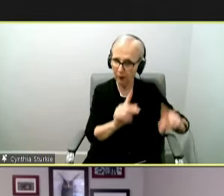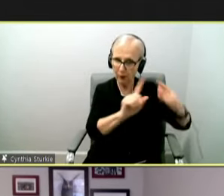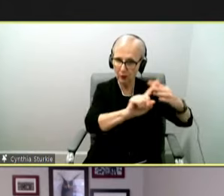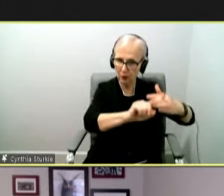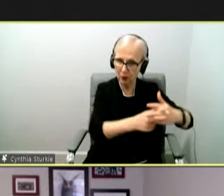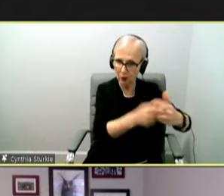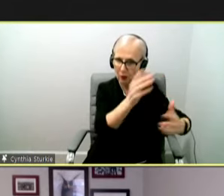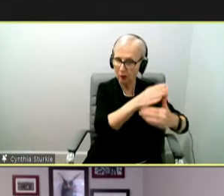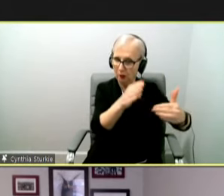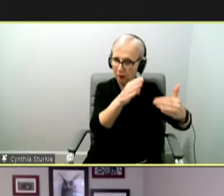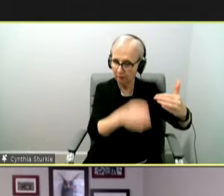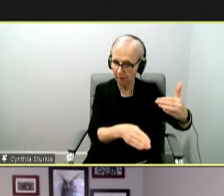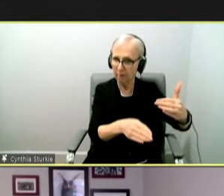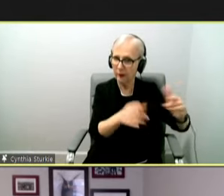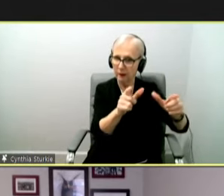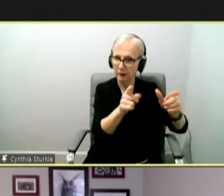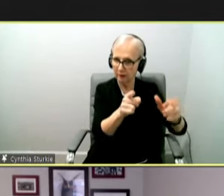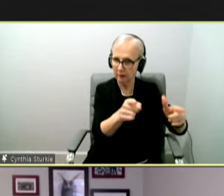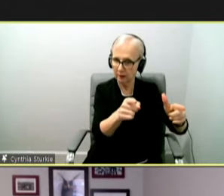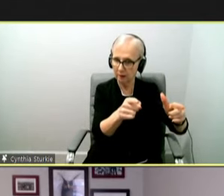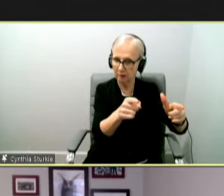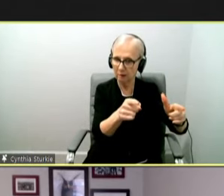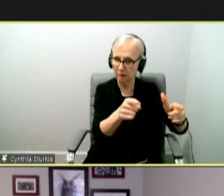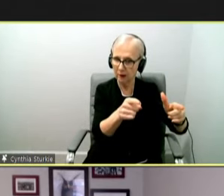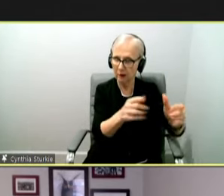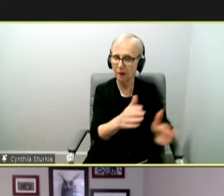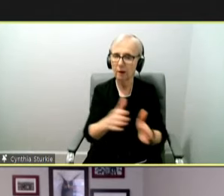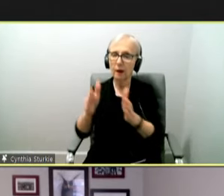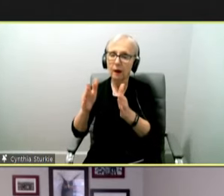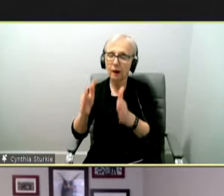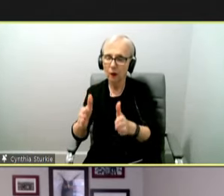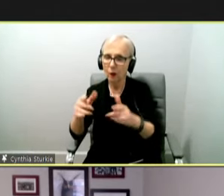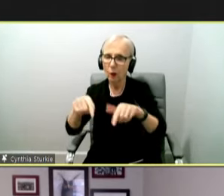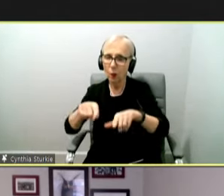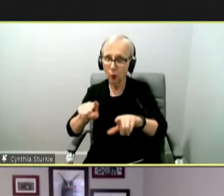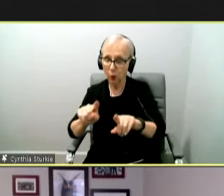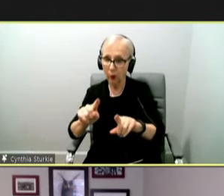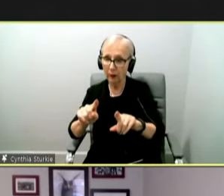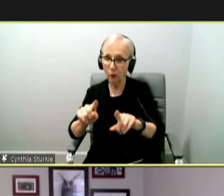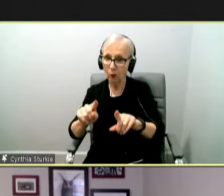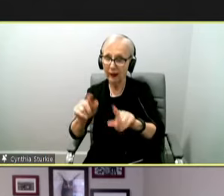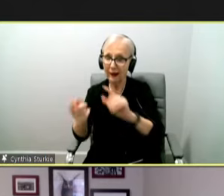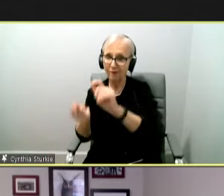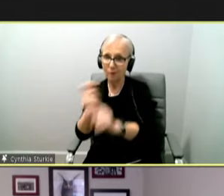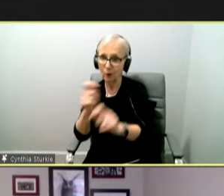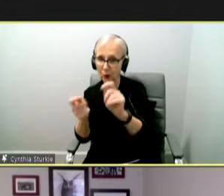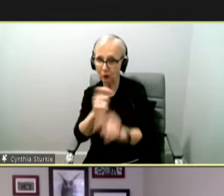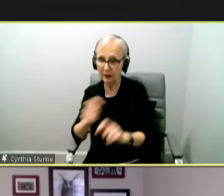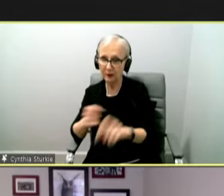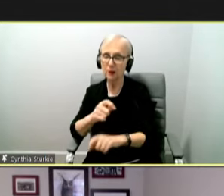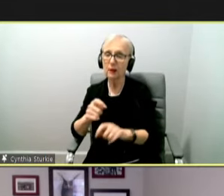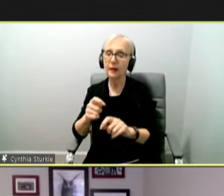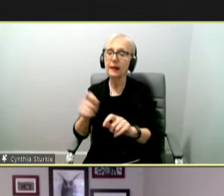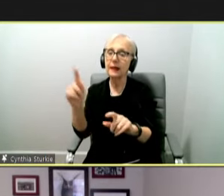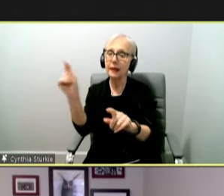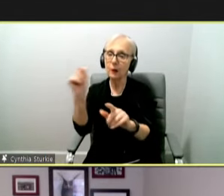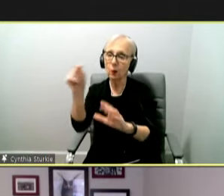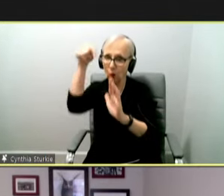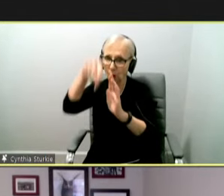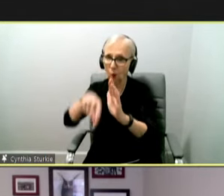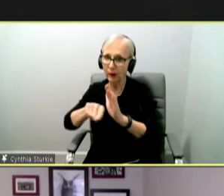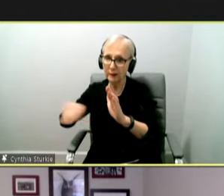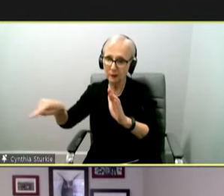one complete full-length sequence genome. While when we look at mutations in wastewater, we're looking at fragmented